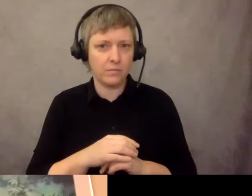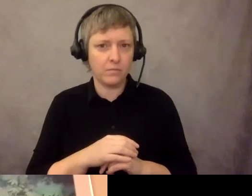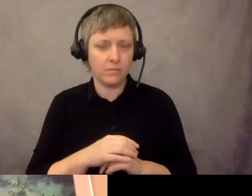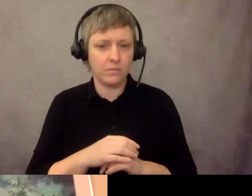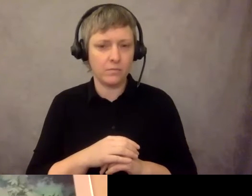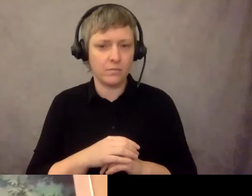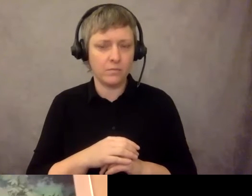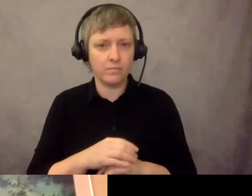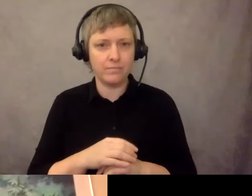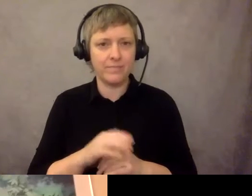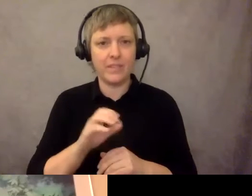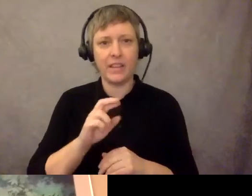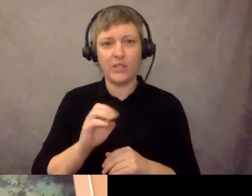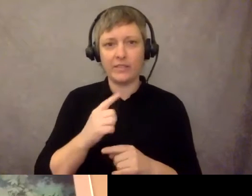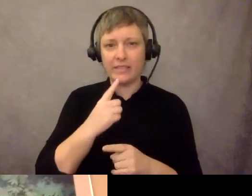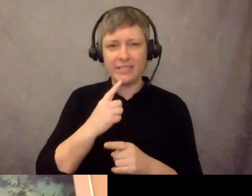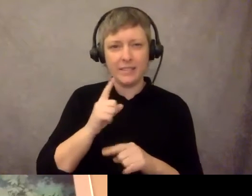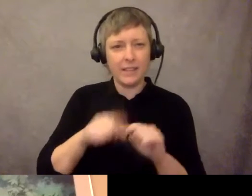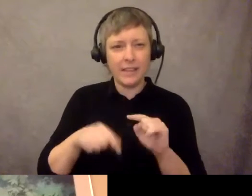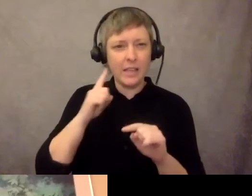We can't hear very well.